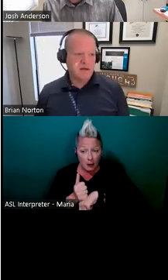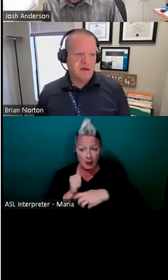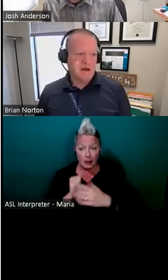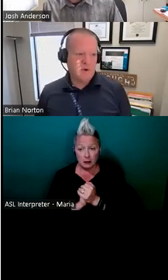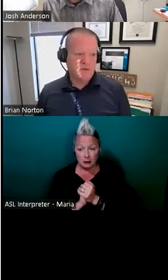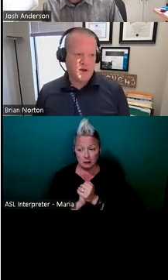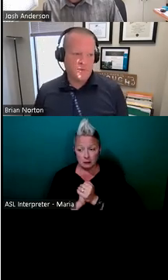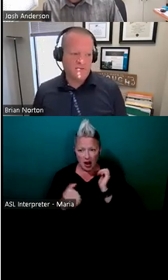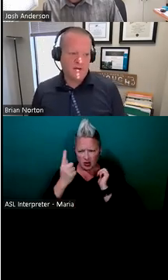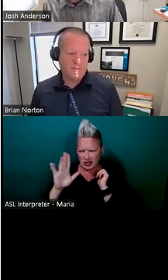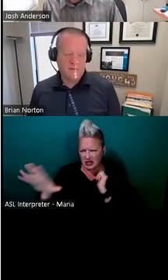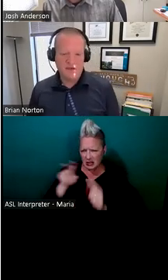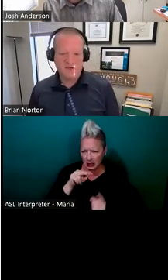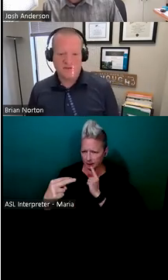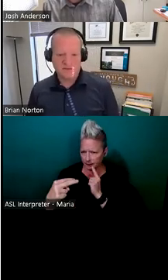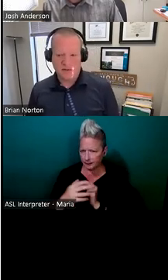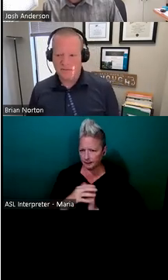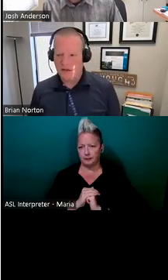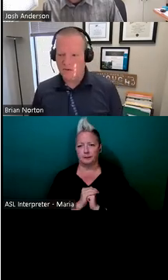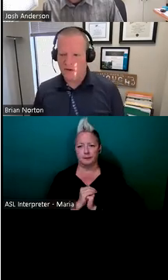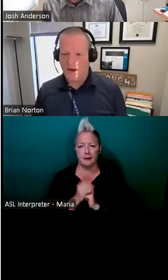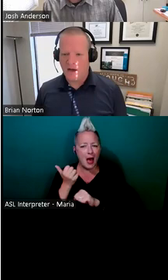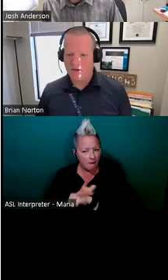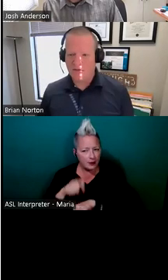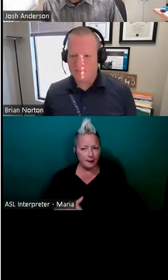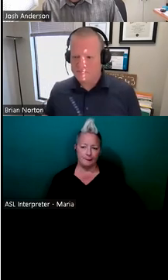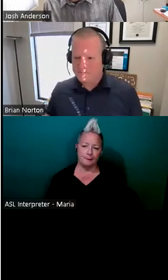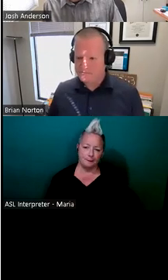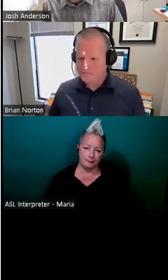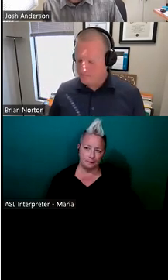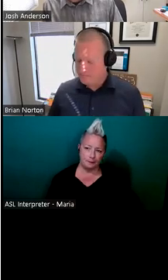uh, where they're coming from each and every time that you do an accommodation.